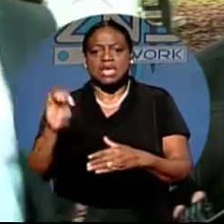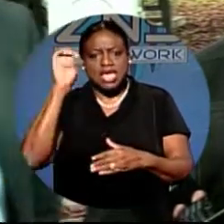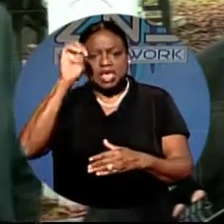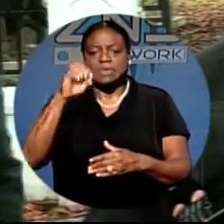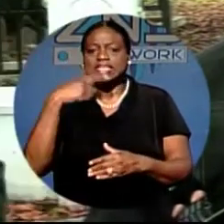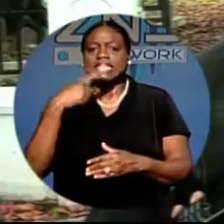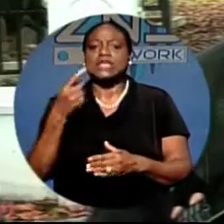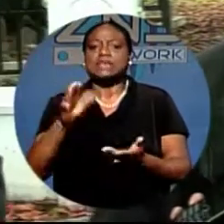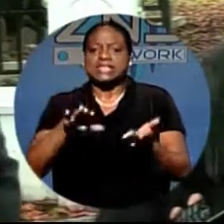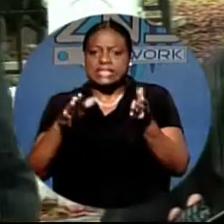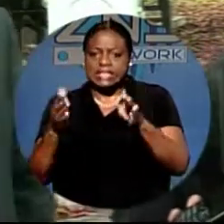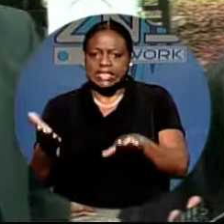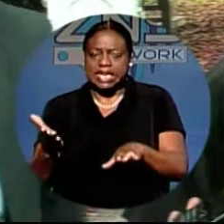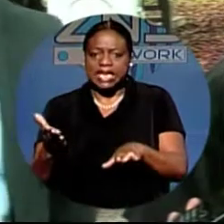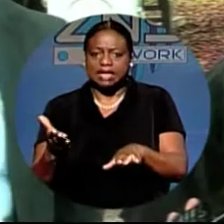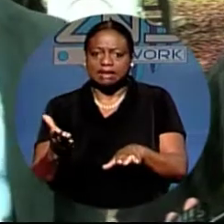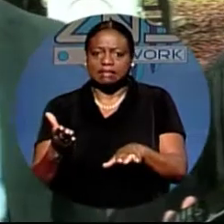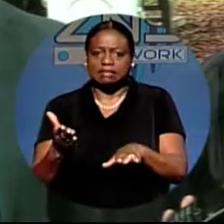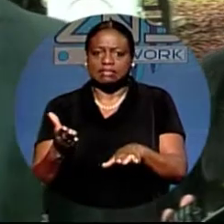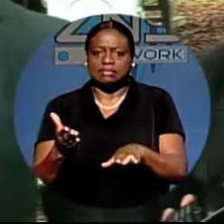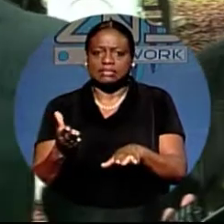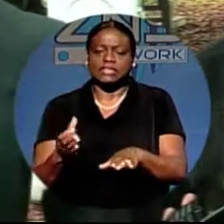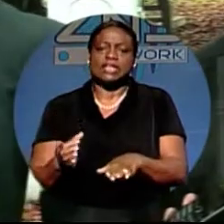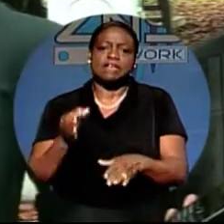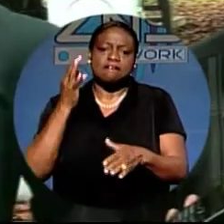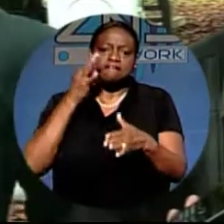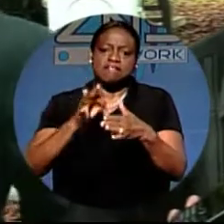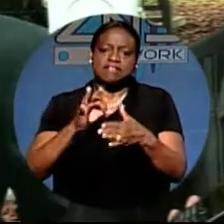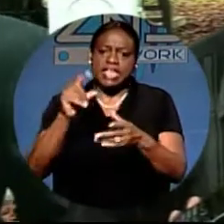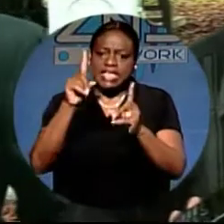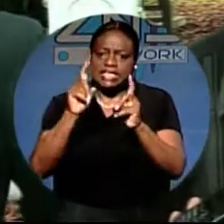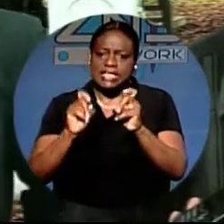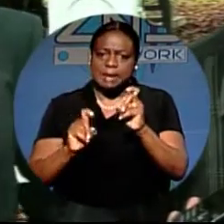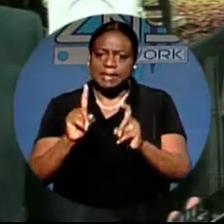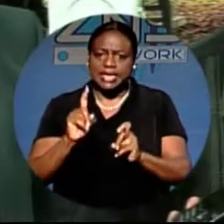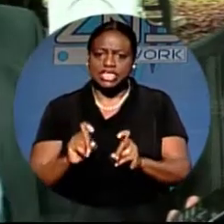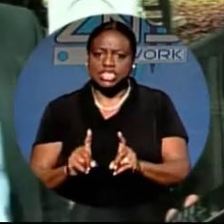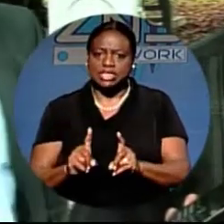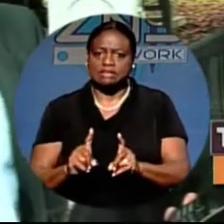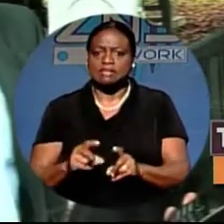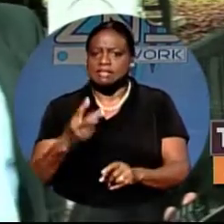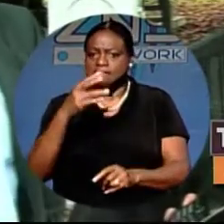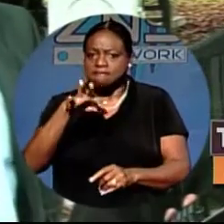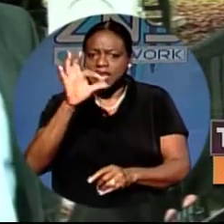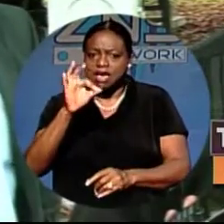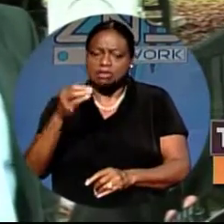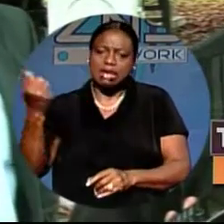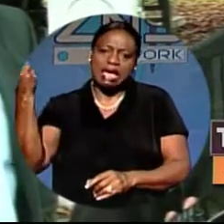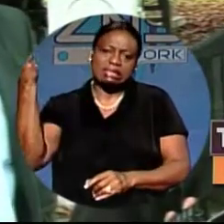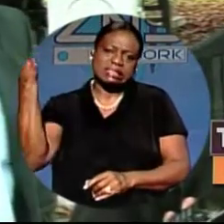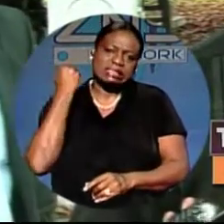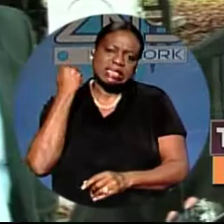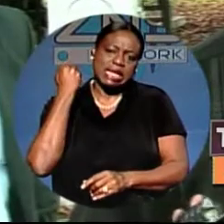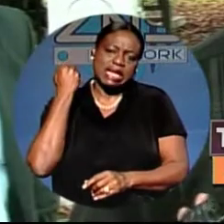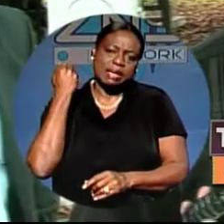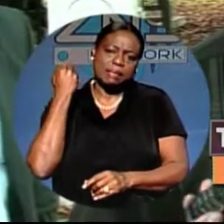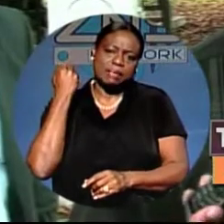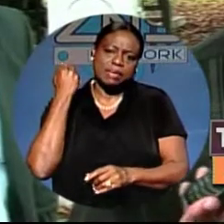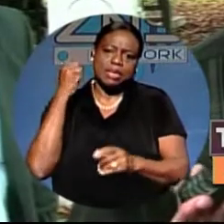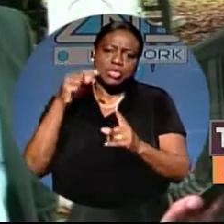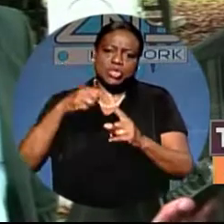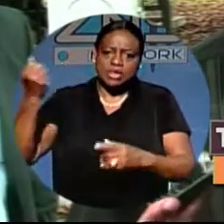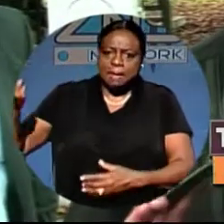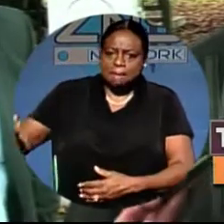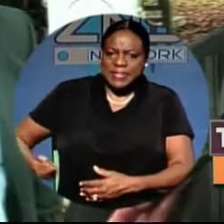at this location. Further examination of his body discovered a starved wound, or what appeared to be a starved wound, to the